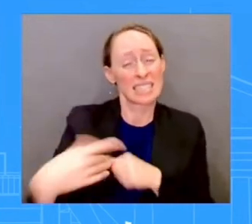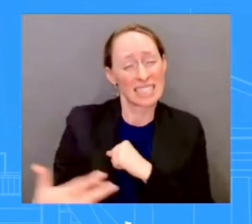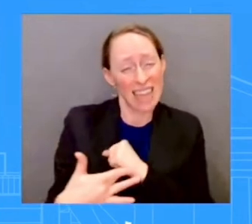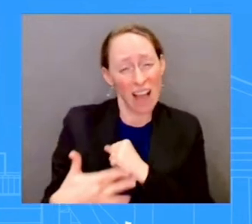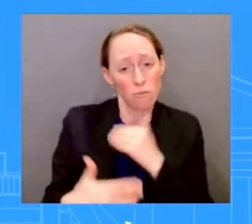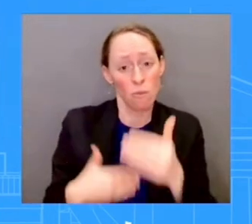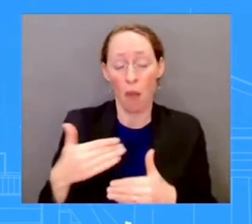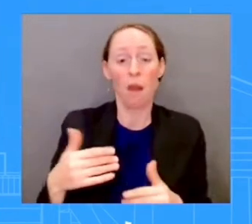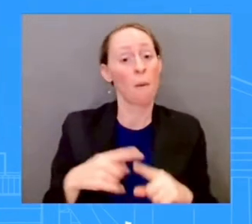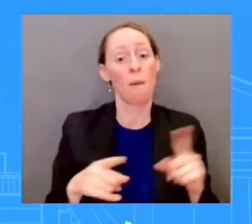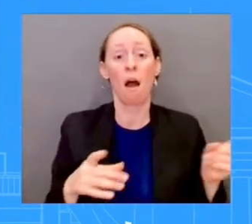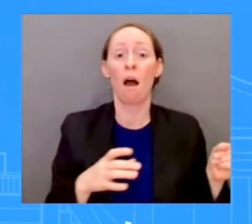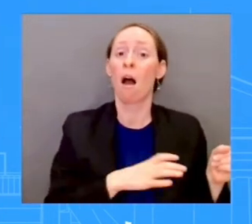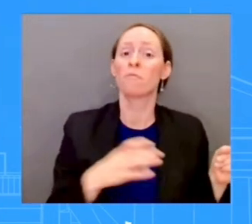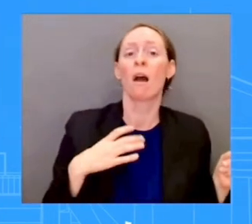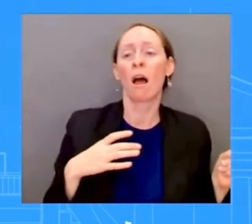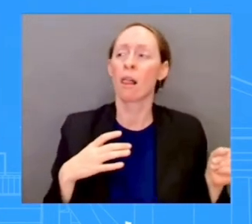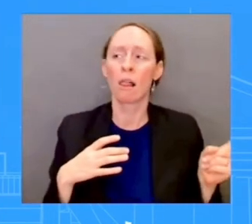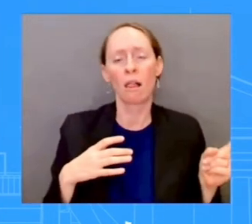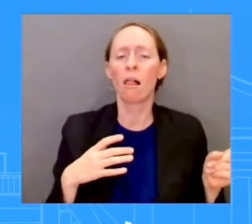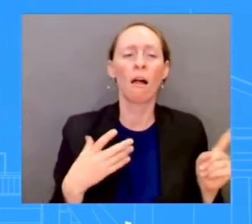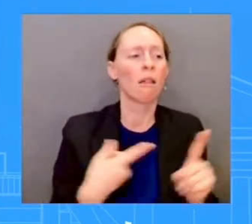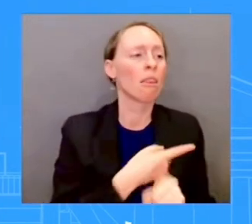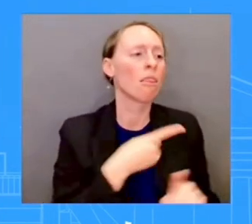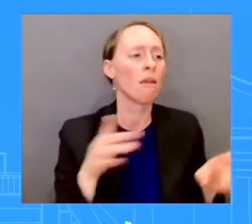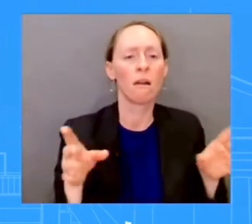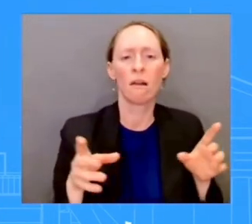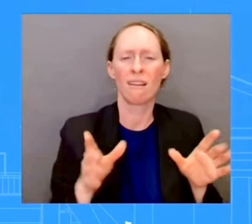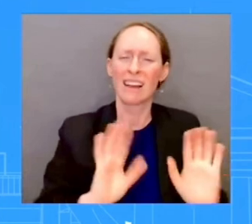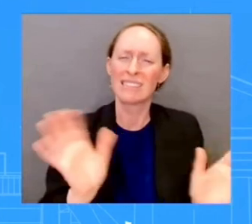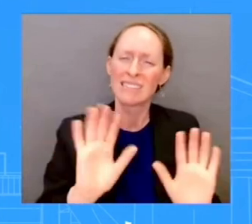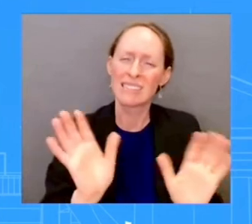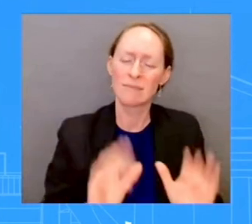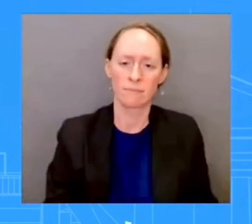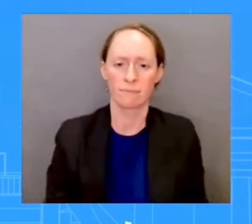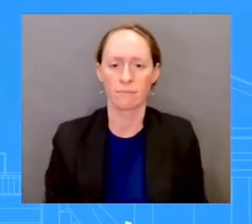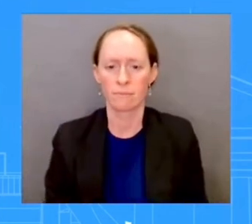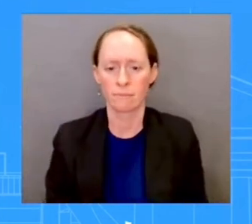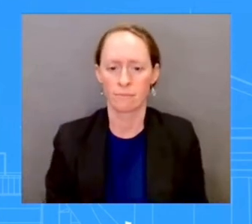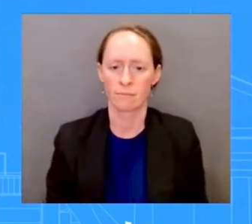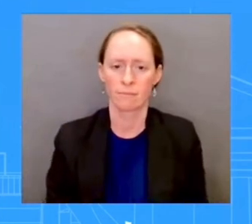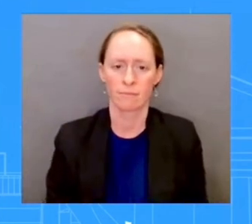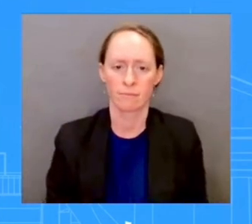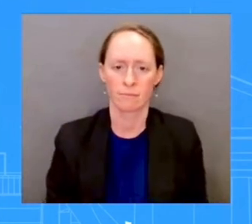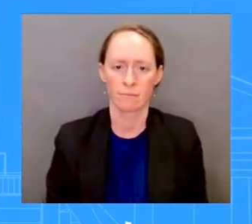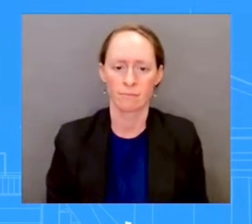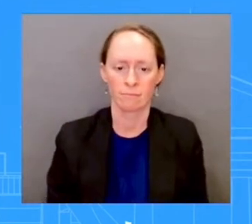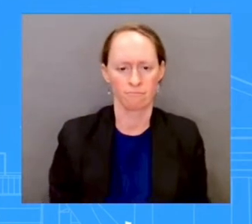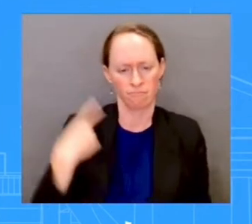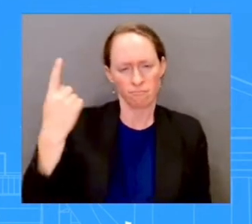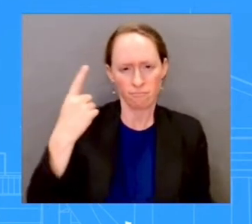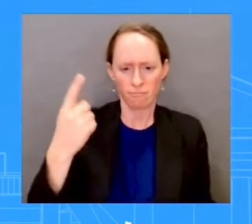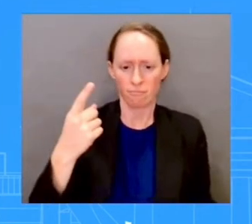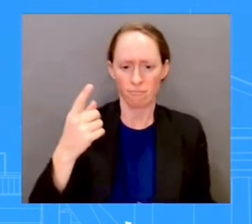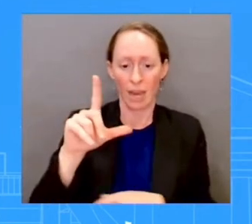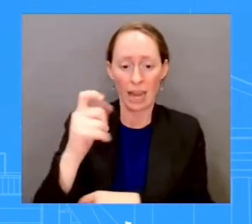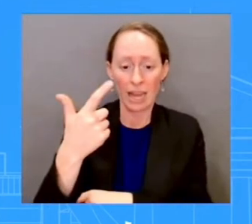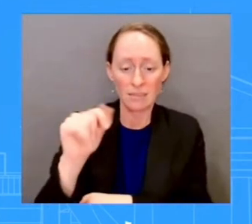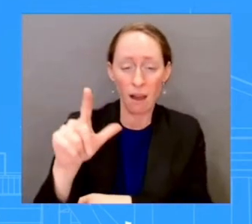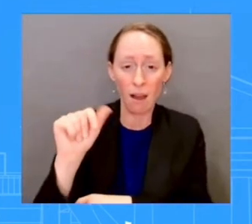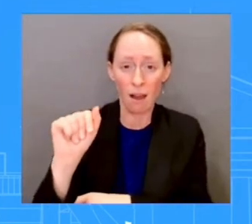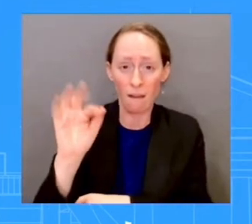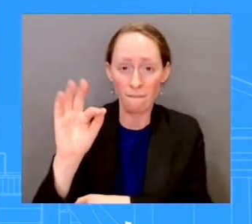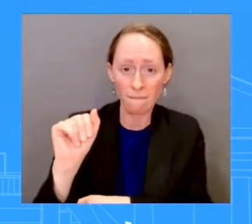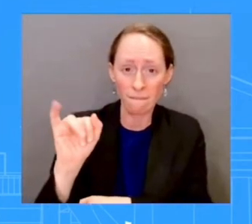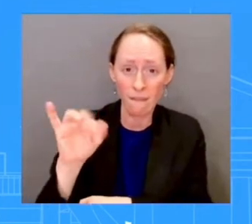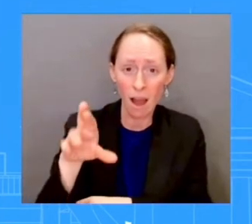been the involvement of the White House, the Office of Legislative Affairs, and some of those who are involved in these negotiations more recently to try to work toward that?